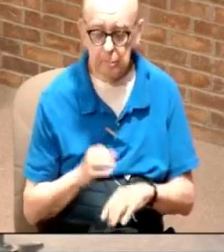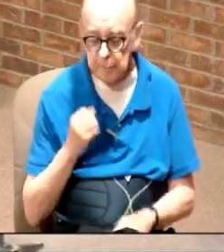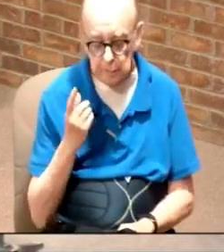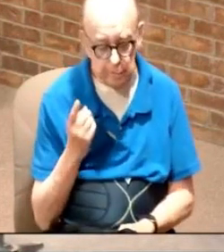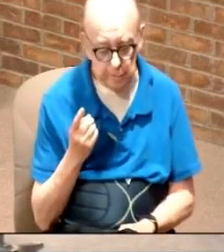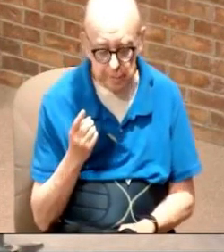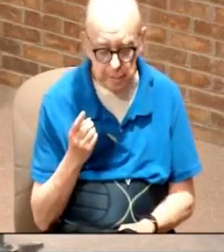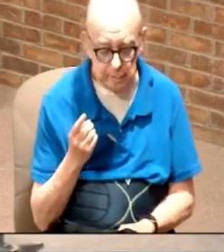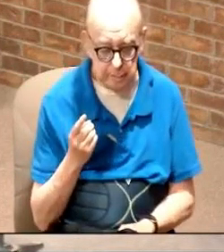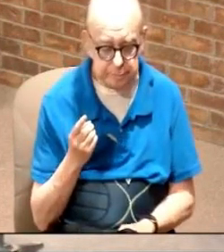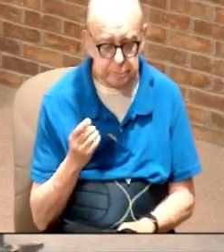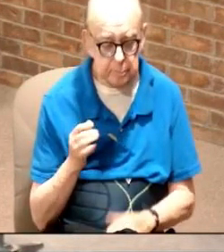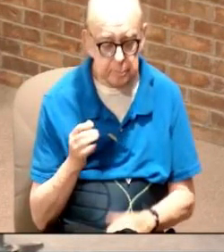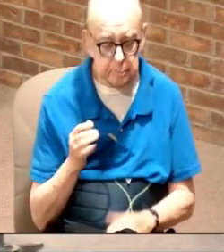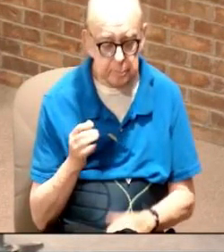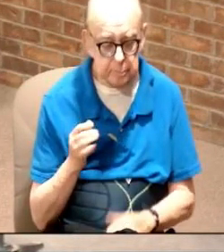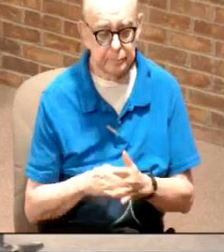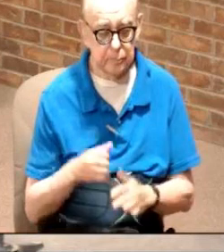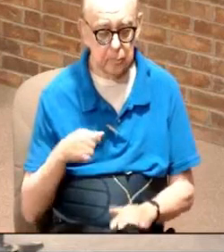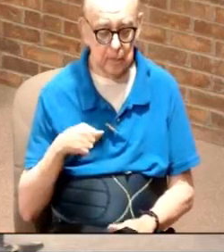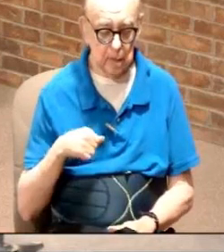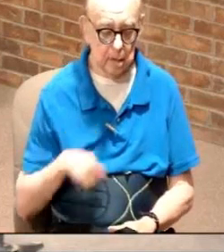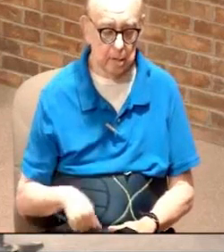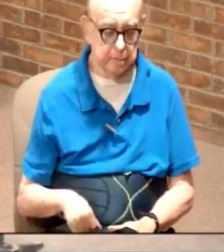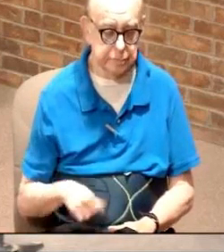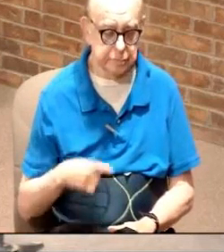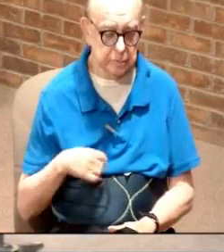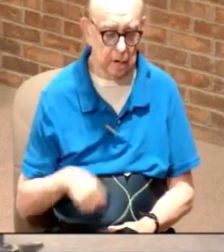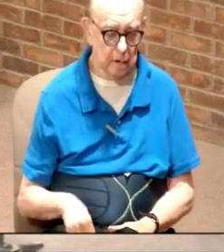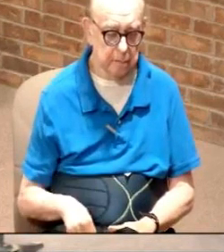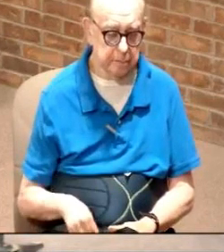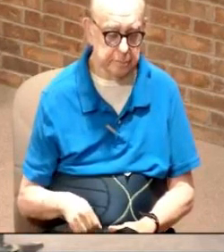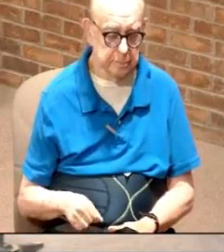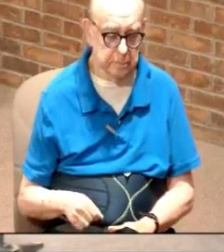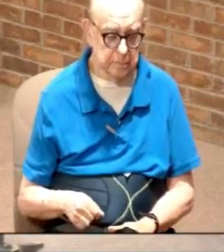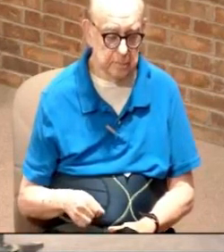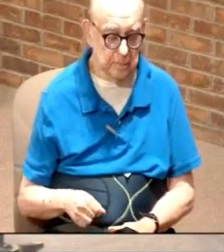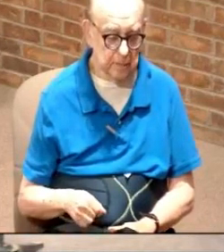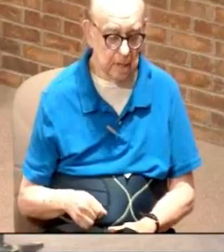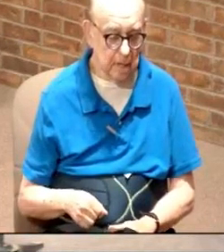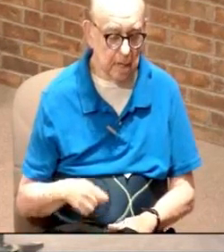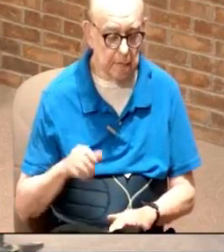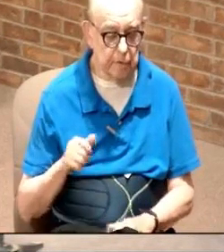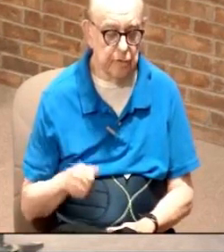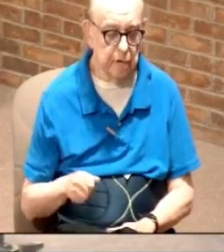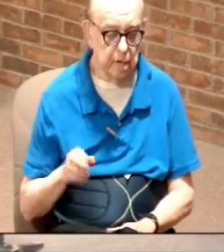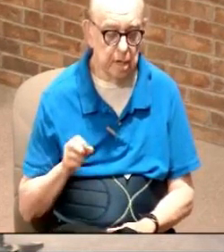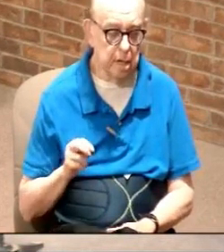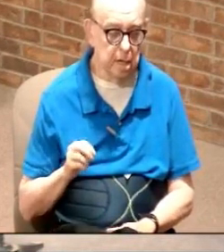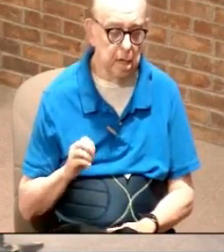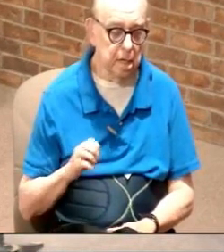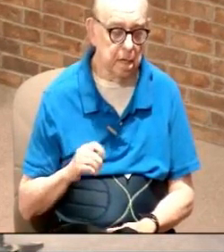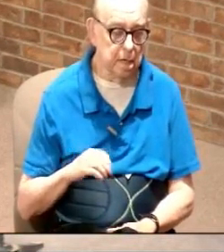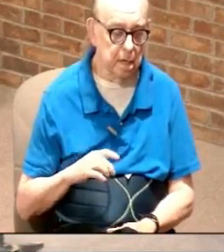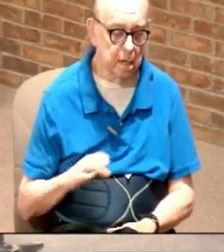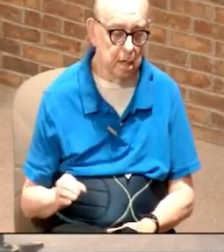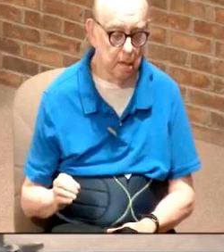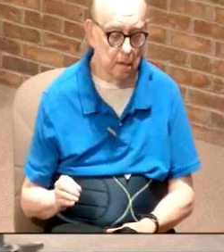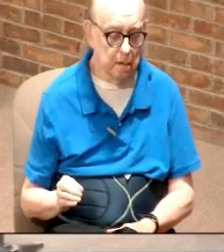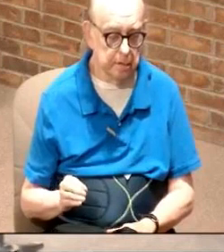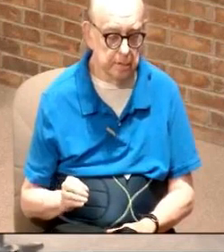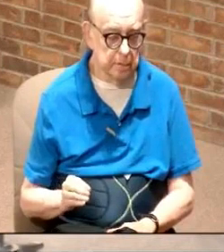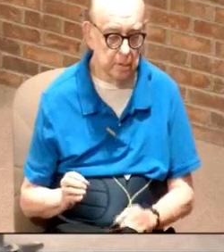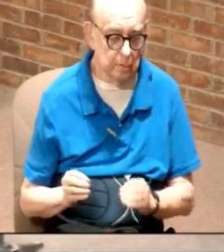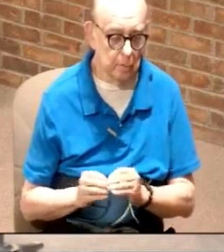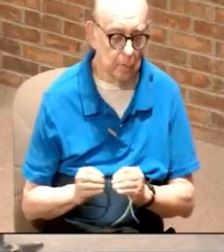understand, and that is this, that depression can be genetic. Because the further and further